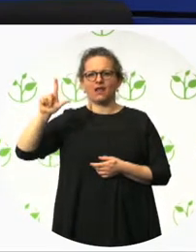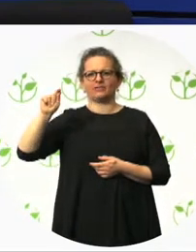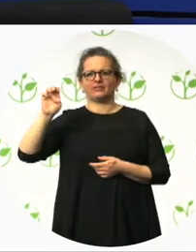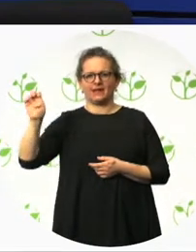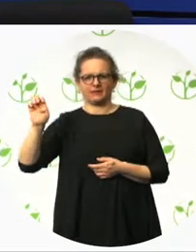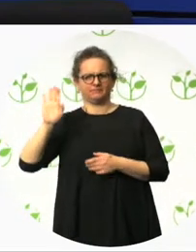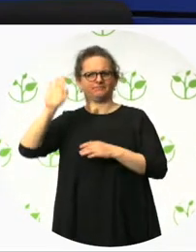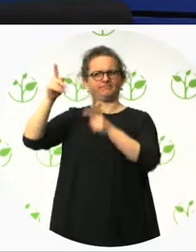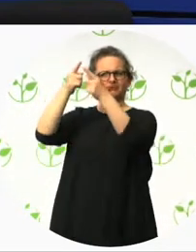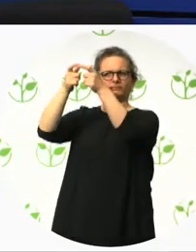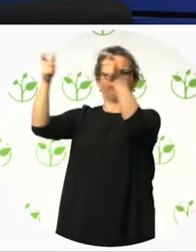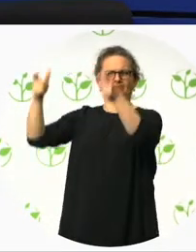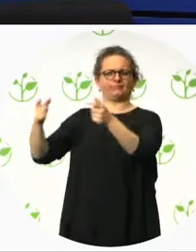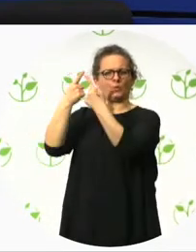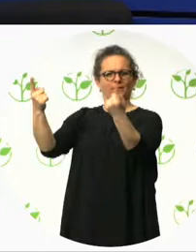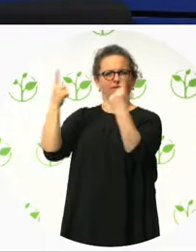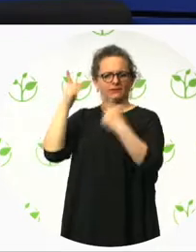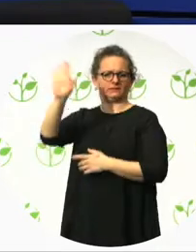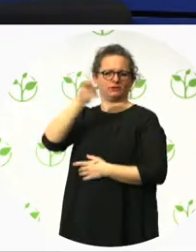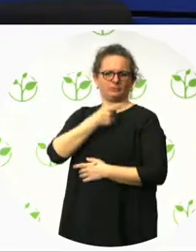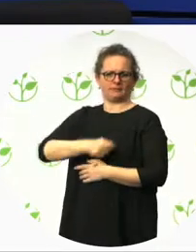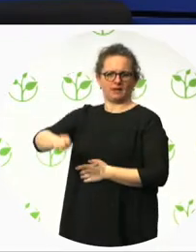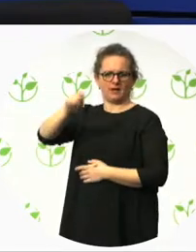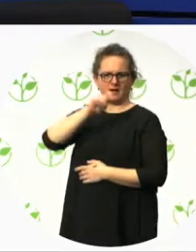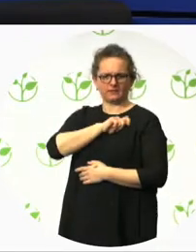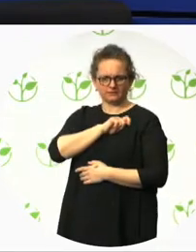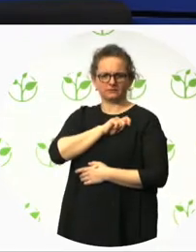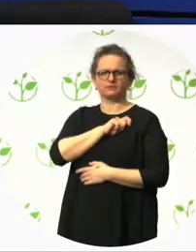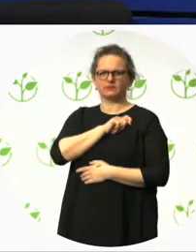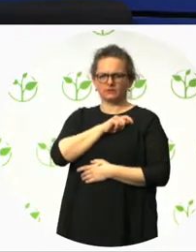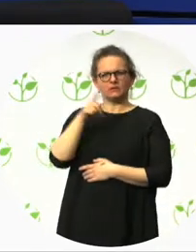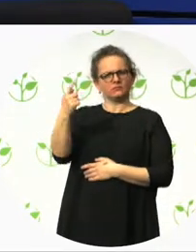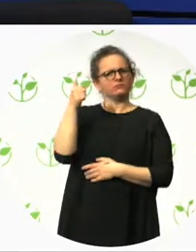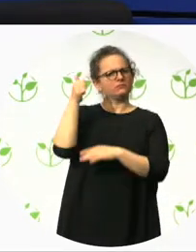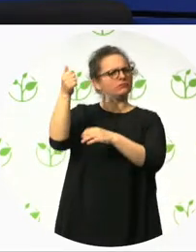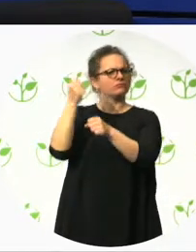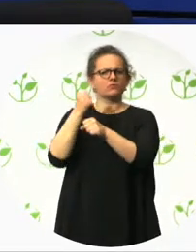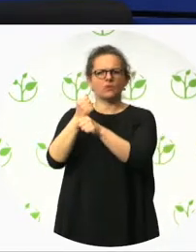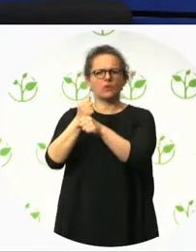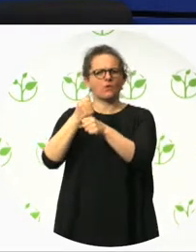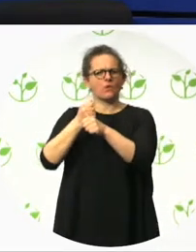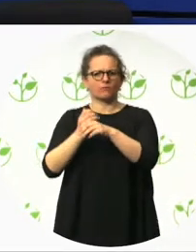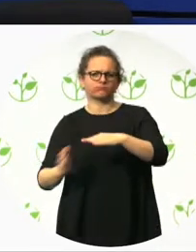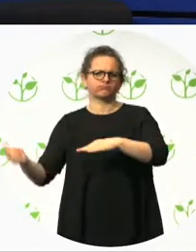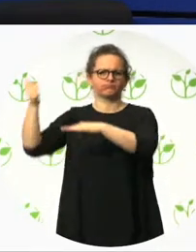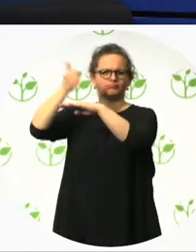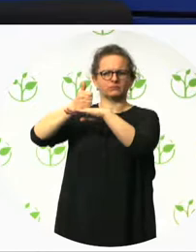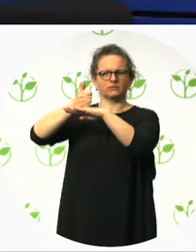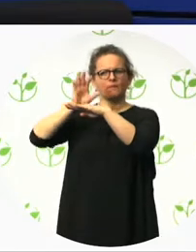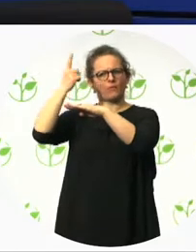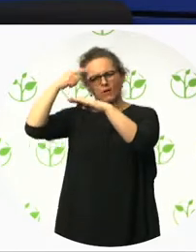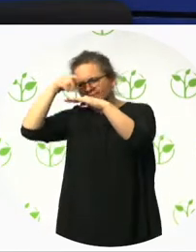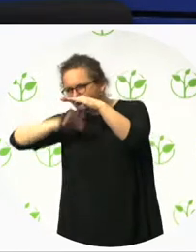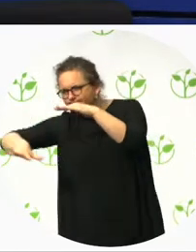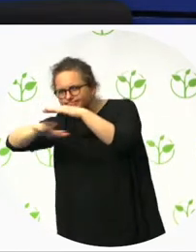since 2015 of Research Unit on Disability and Employment. And he will also be a